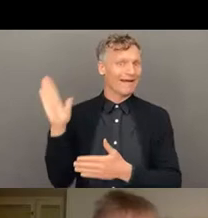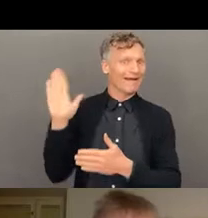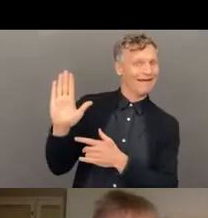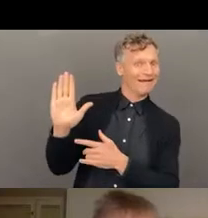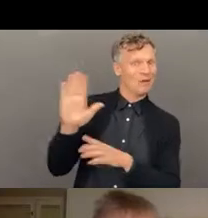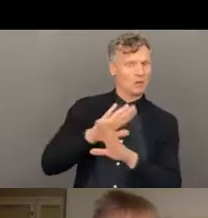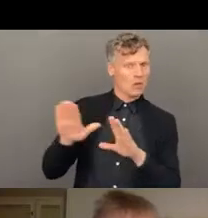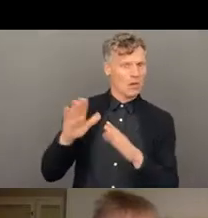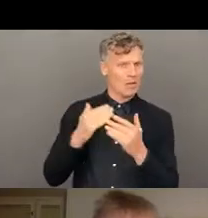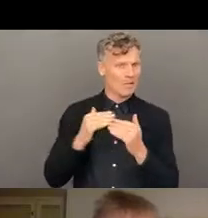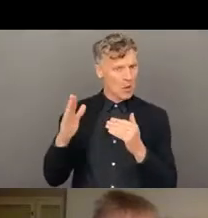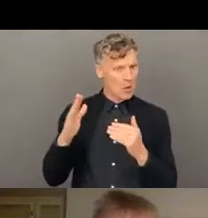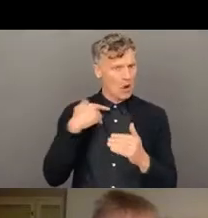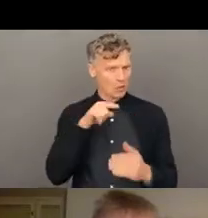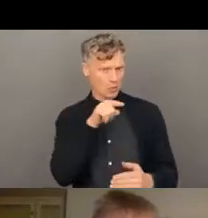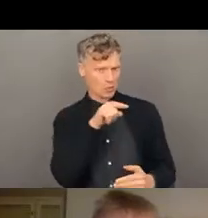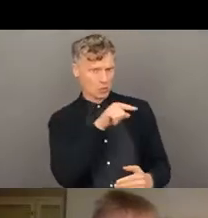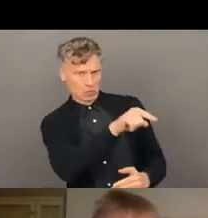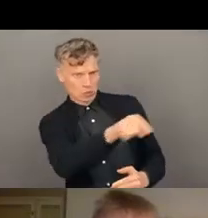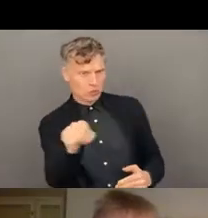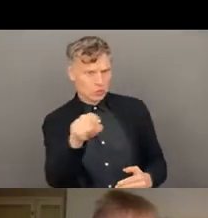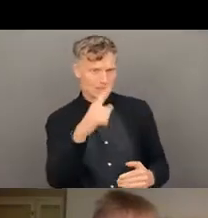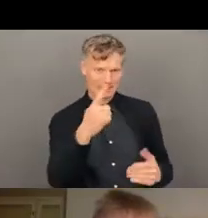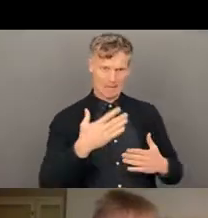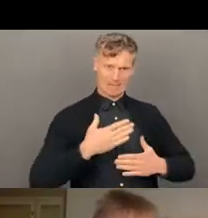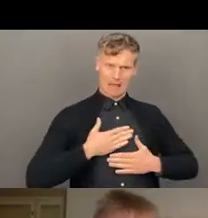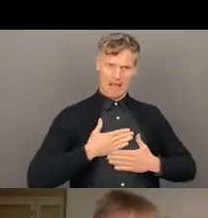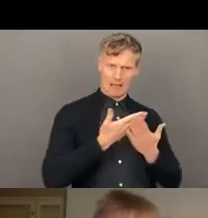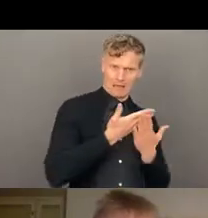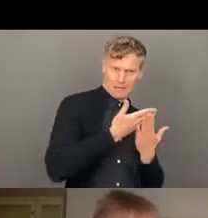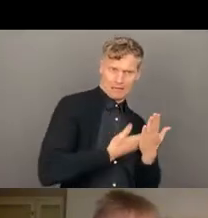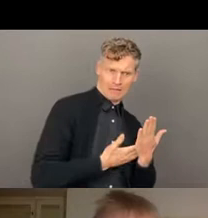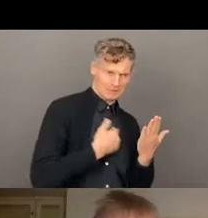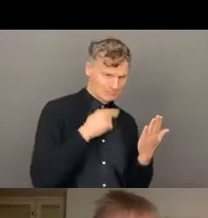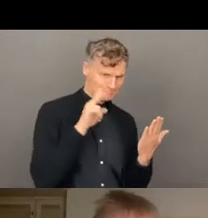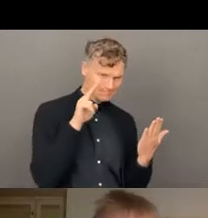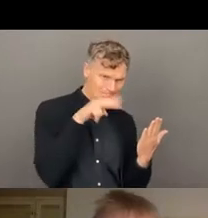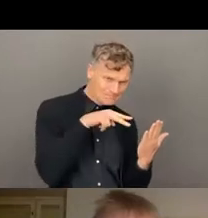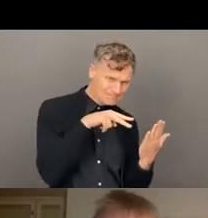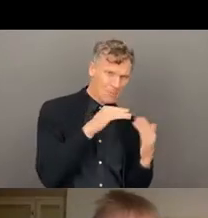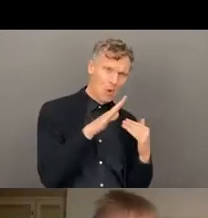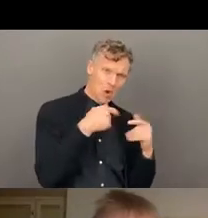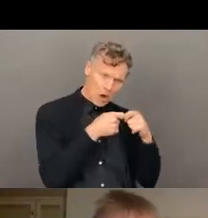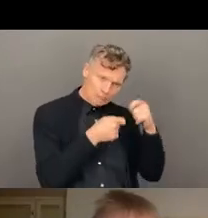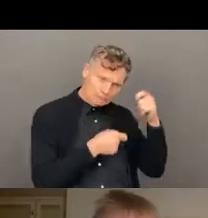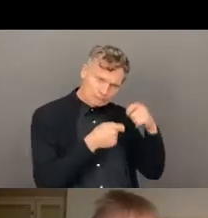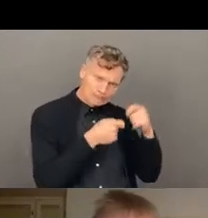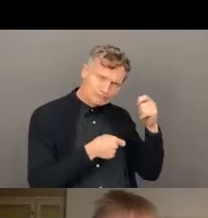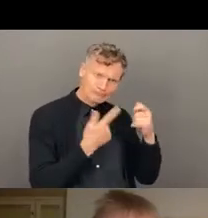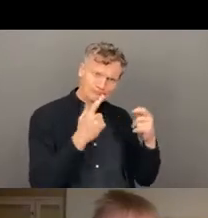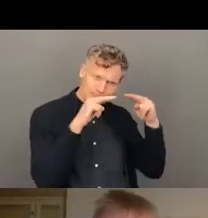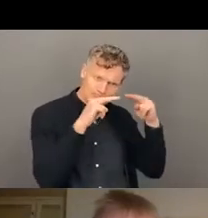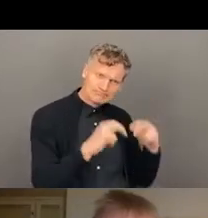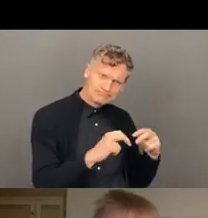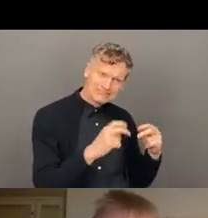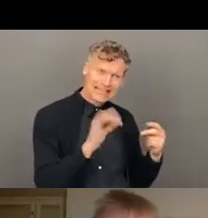and practices are and it's gathering that information. So if you already have them in place, then you're going to report back on that. If you don't have